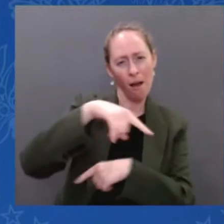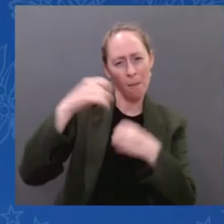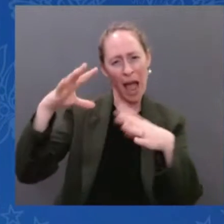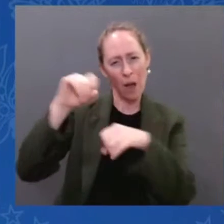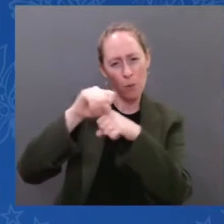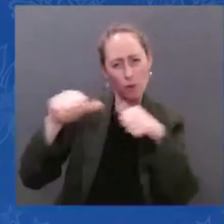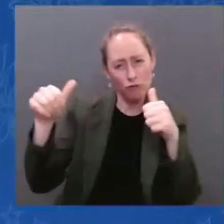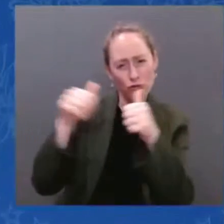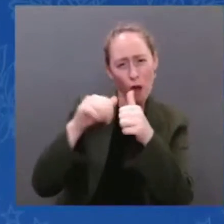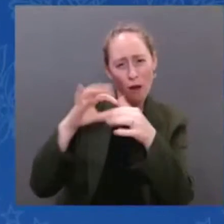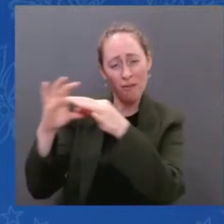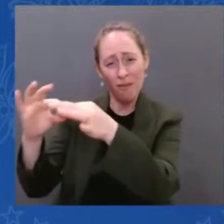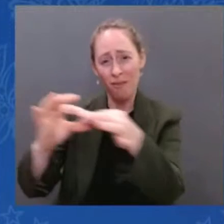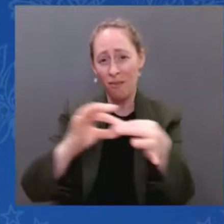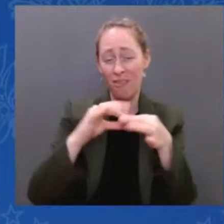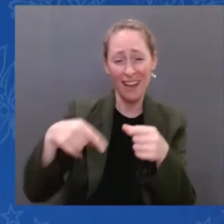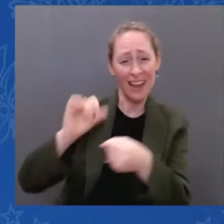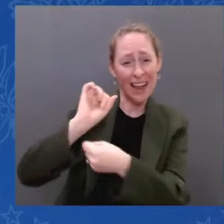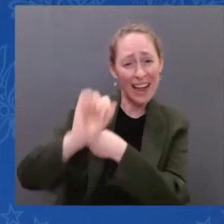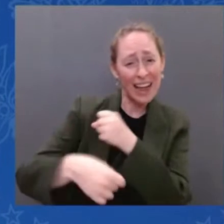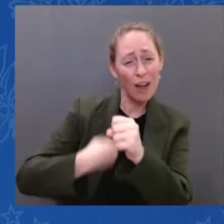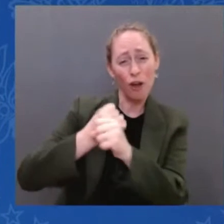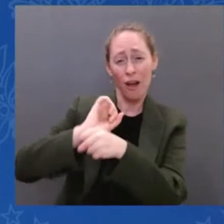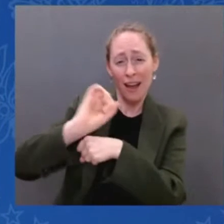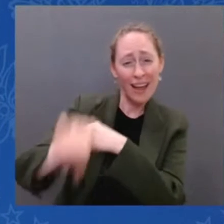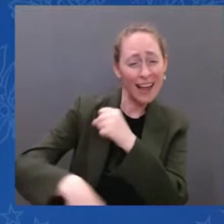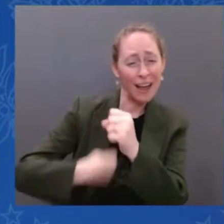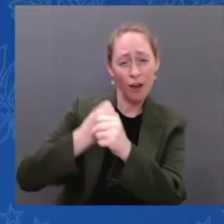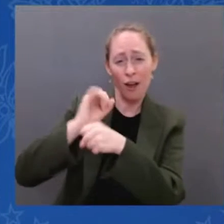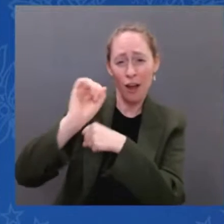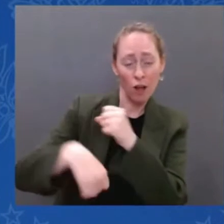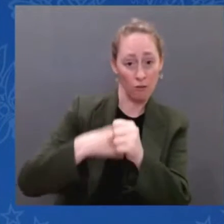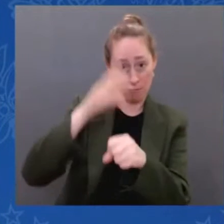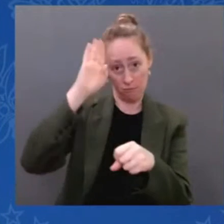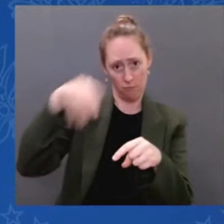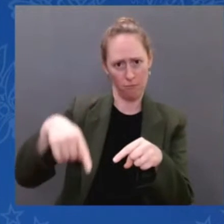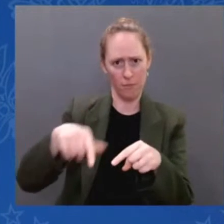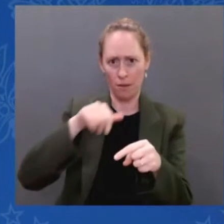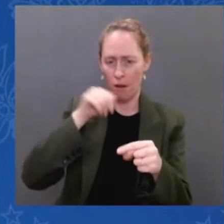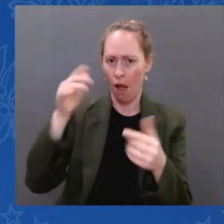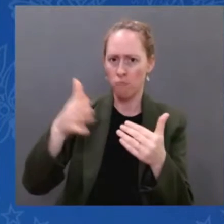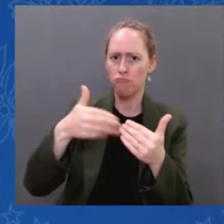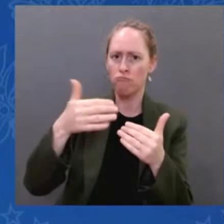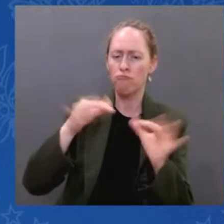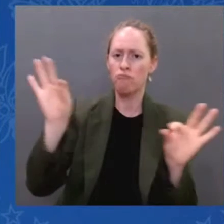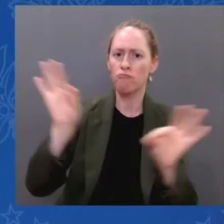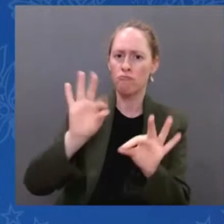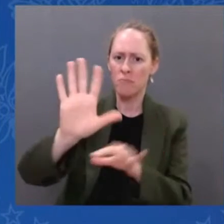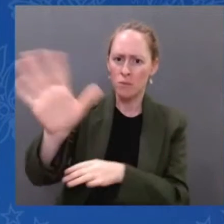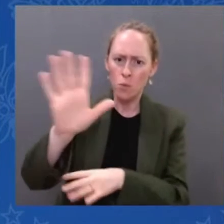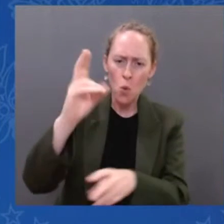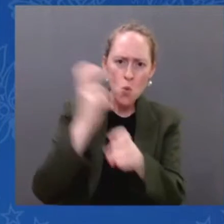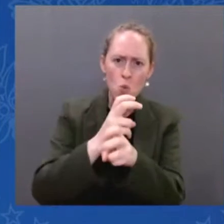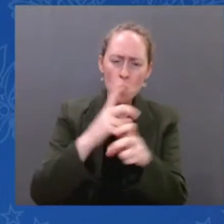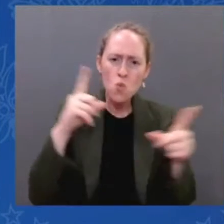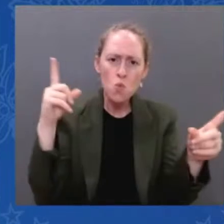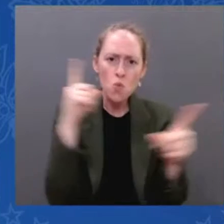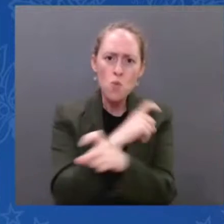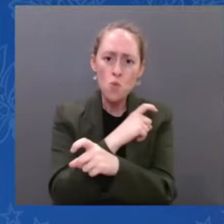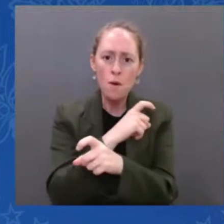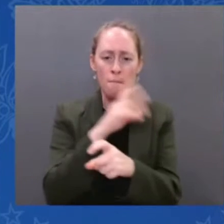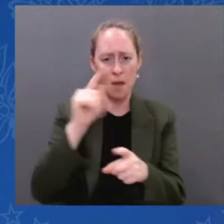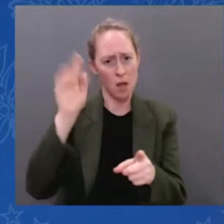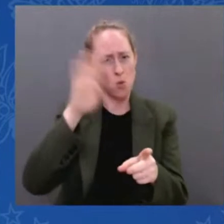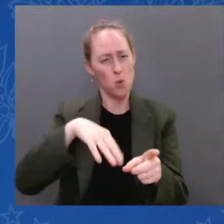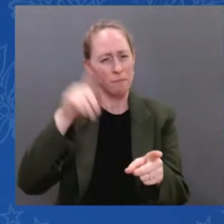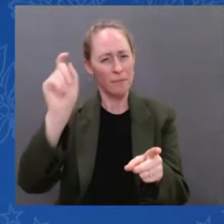complex endeavor for the benefit of humankind and in the process accelerated American innovation,